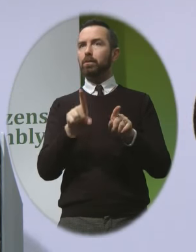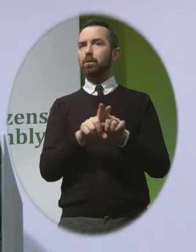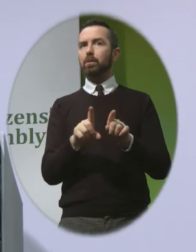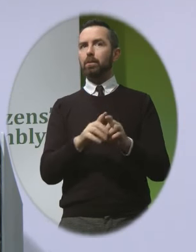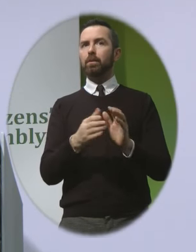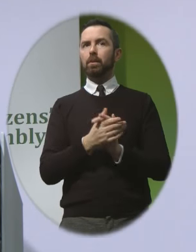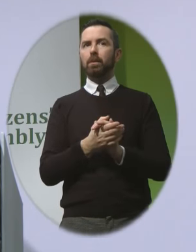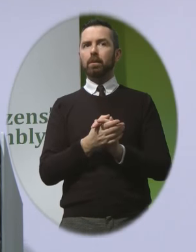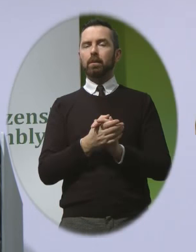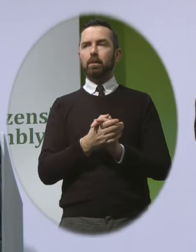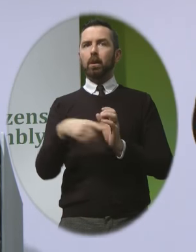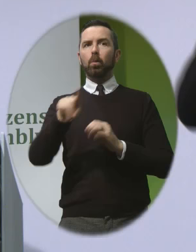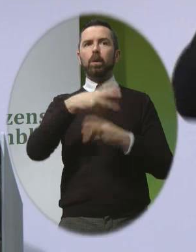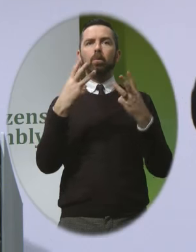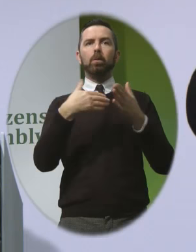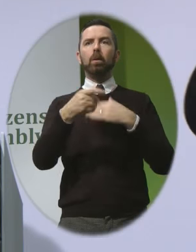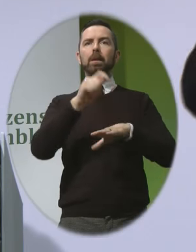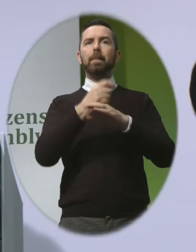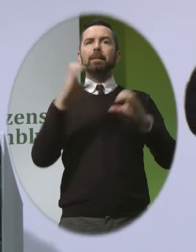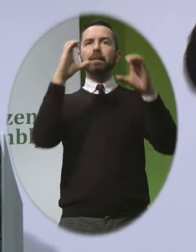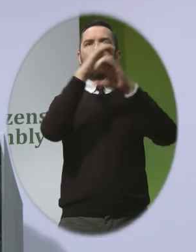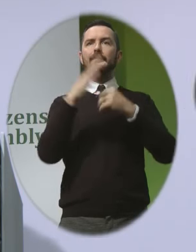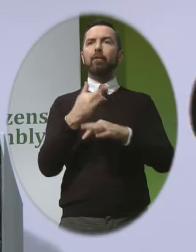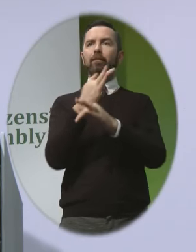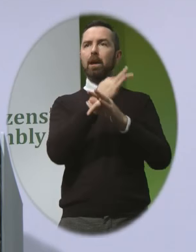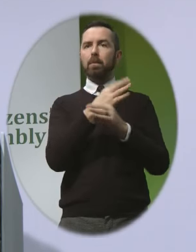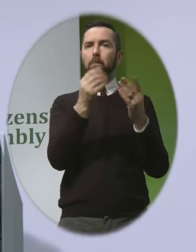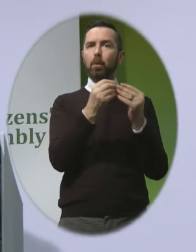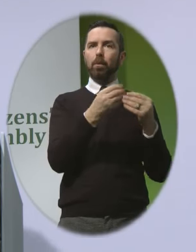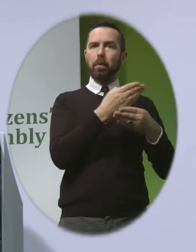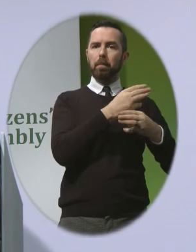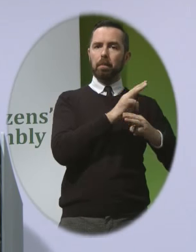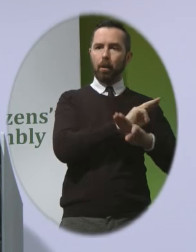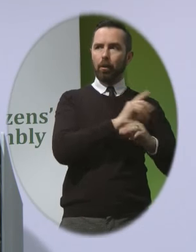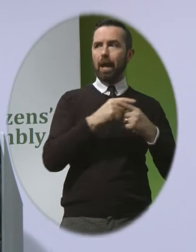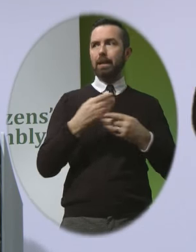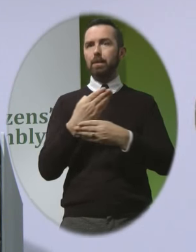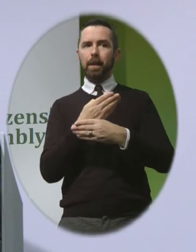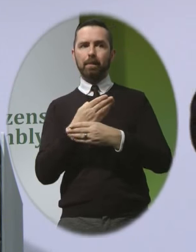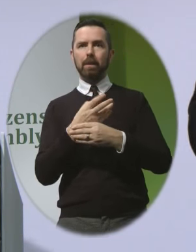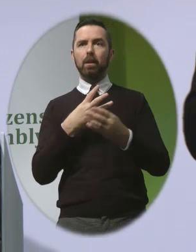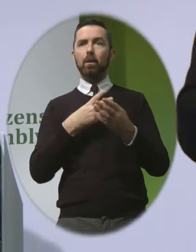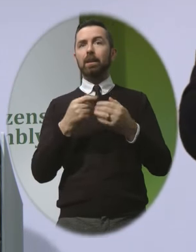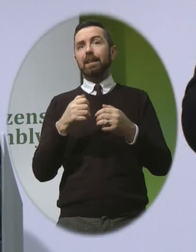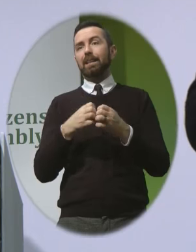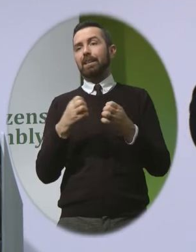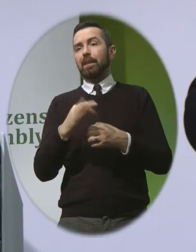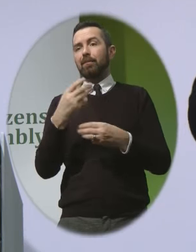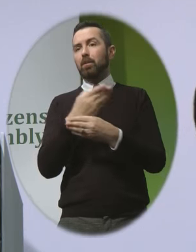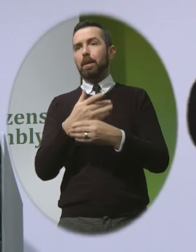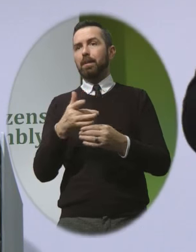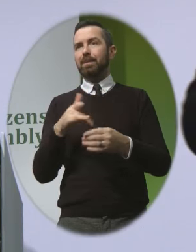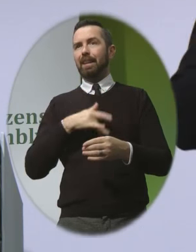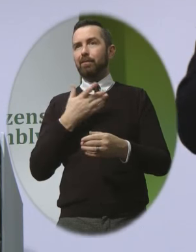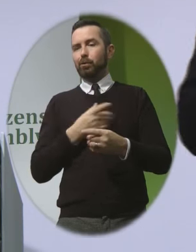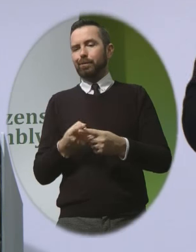and what we want above all is best care for families both mother and baby when babies life might be very short and we passionately